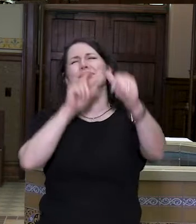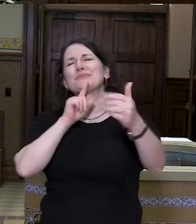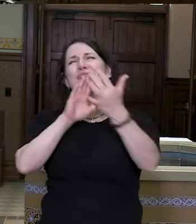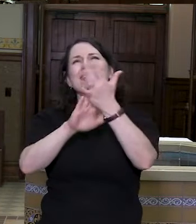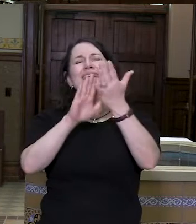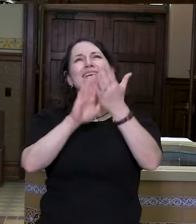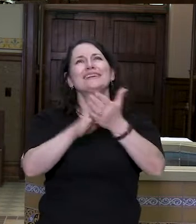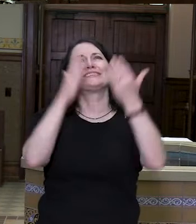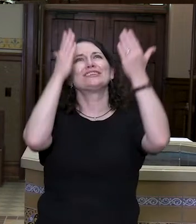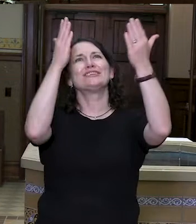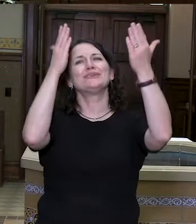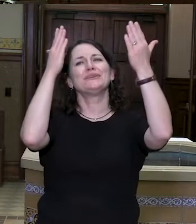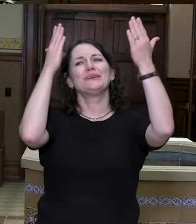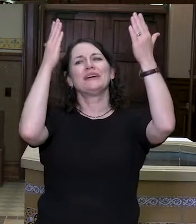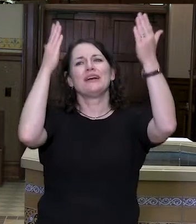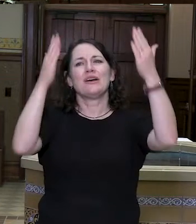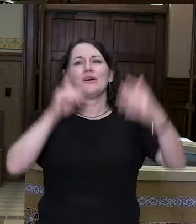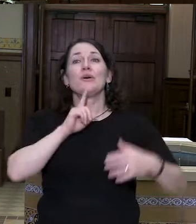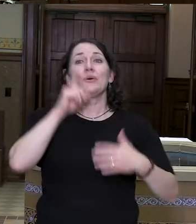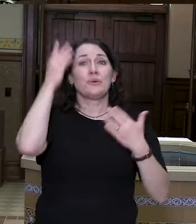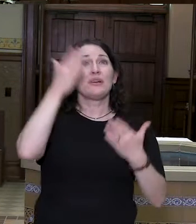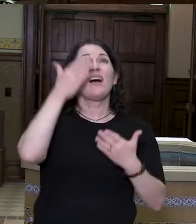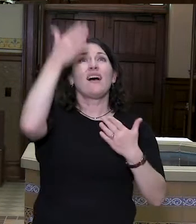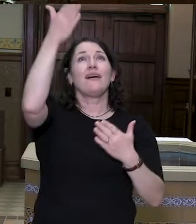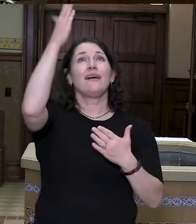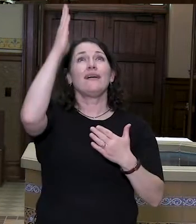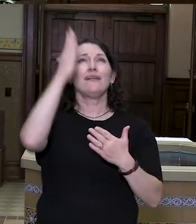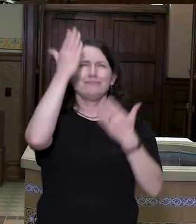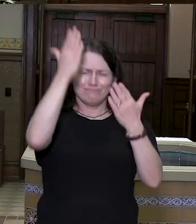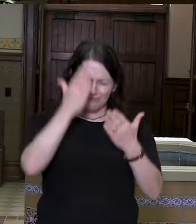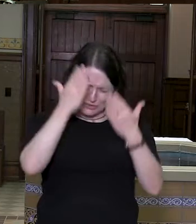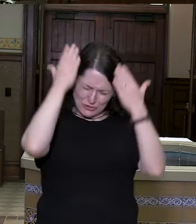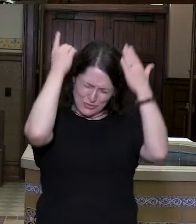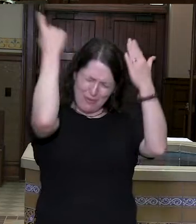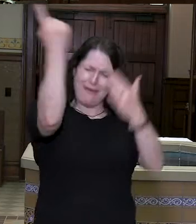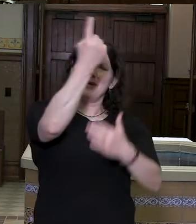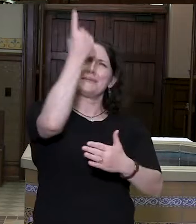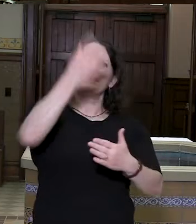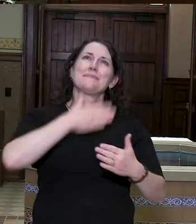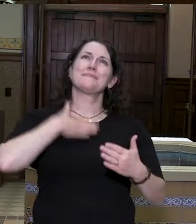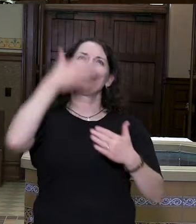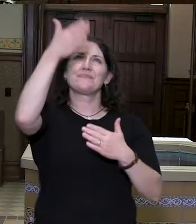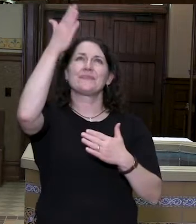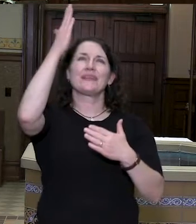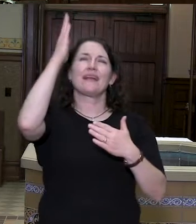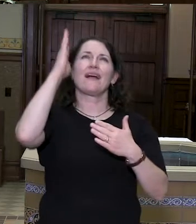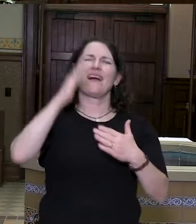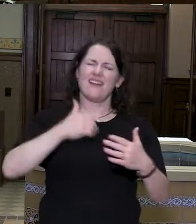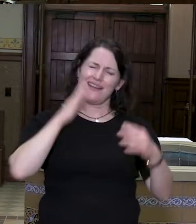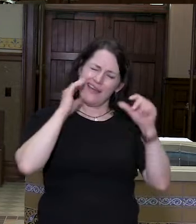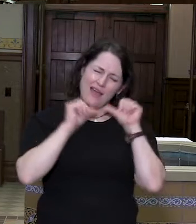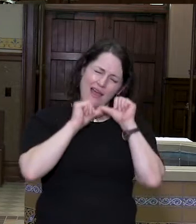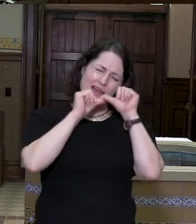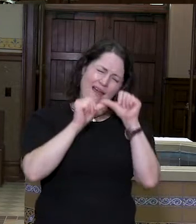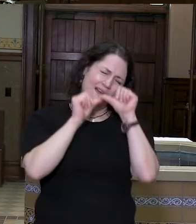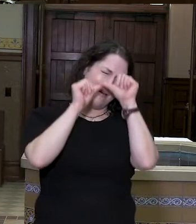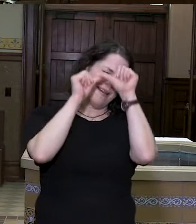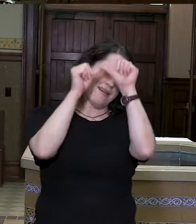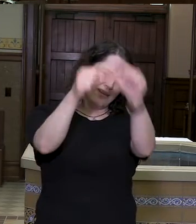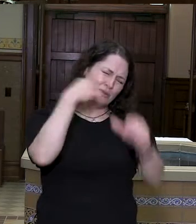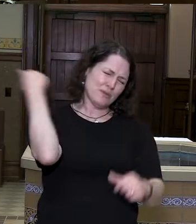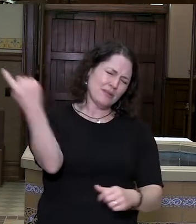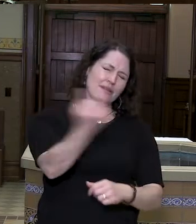praise You. Oh God, You are my God, and